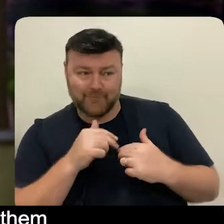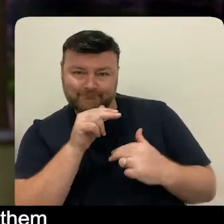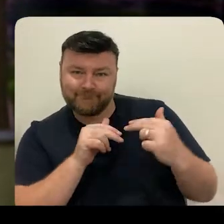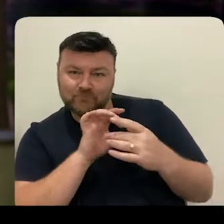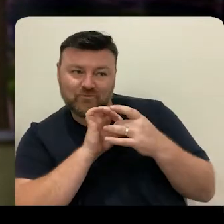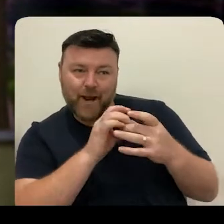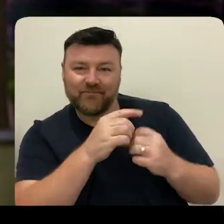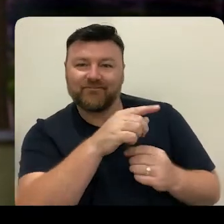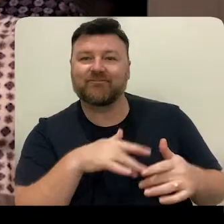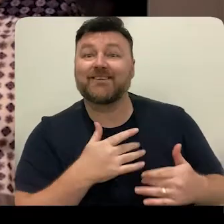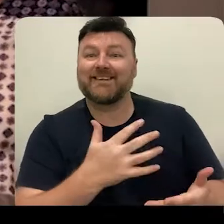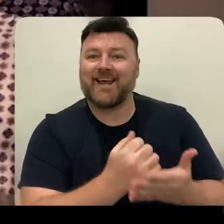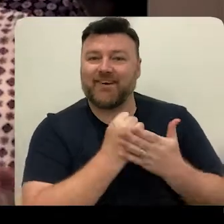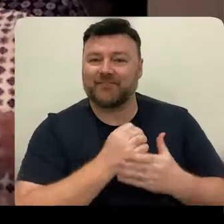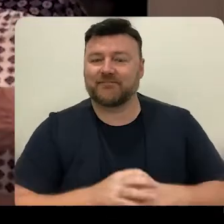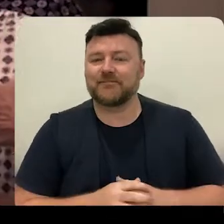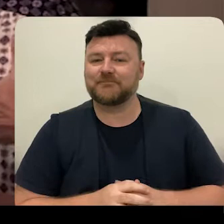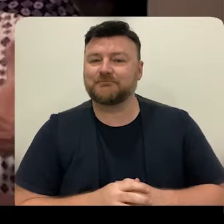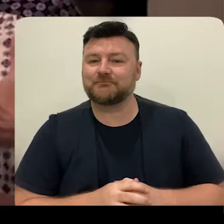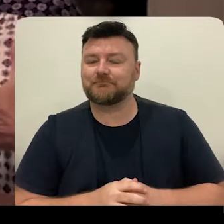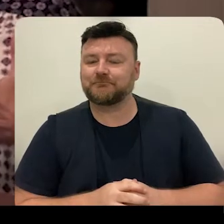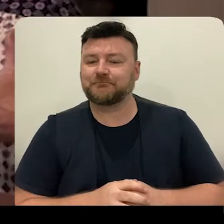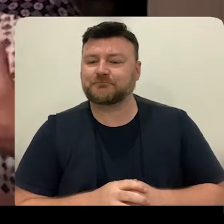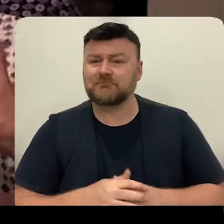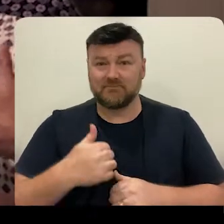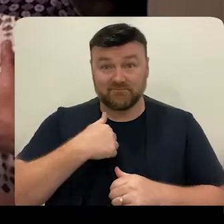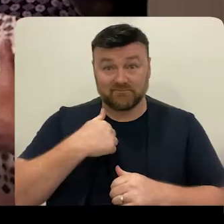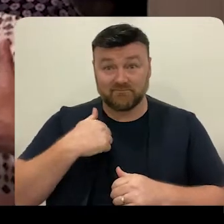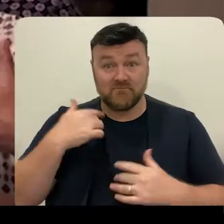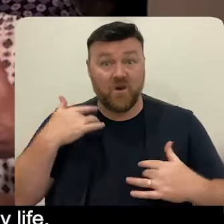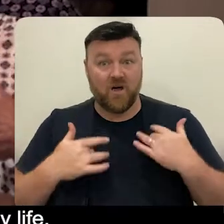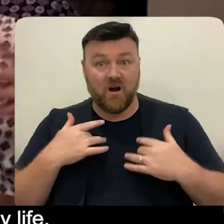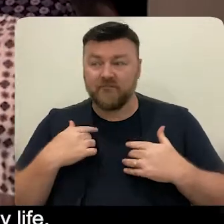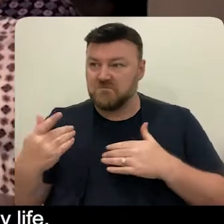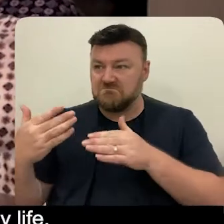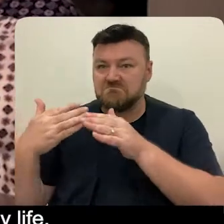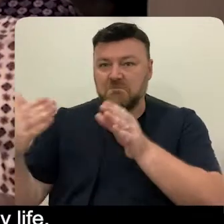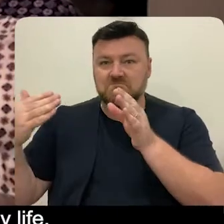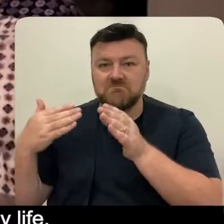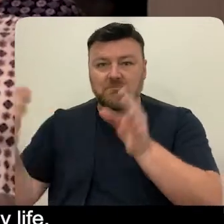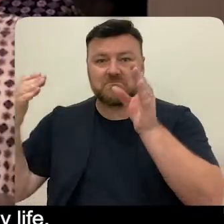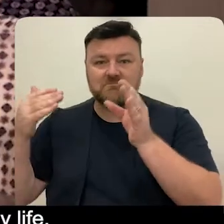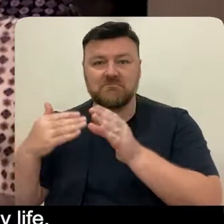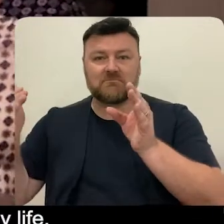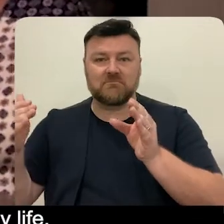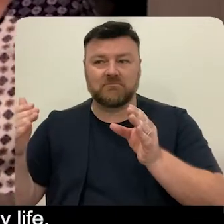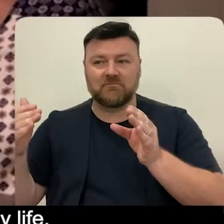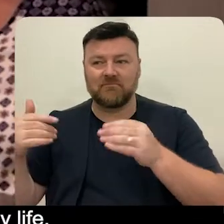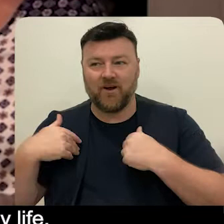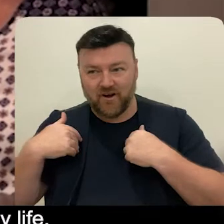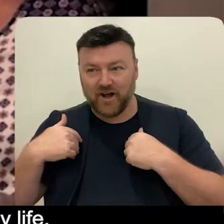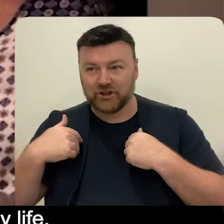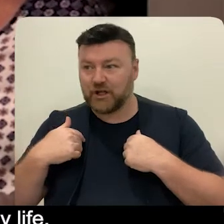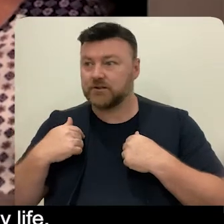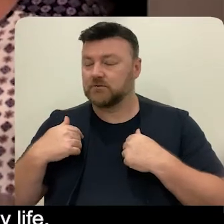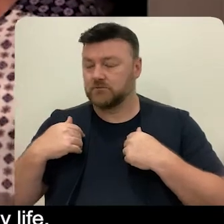with them where they feel safe. I was so reactive to my life rather than choosing what I wanted to do